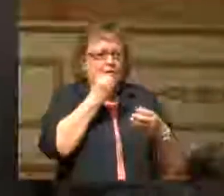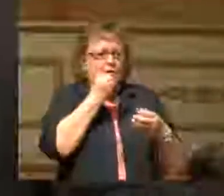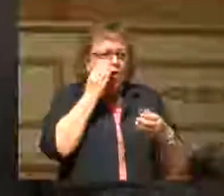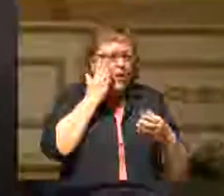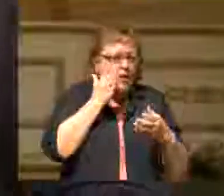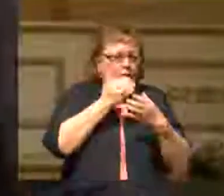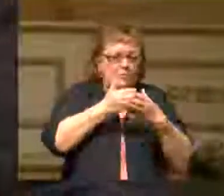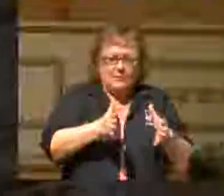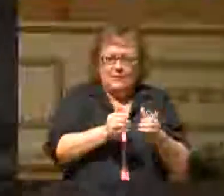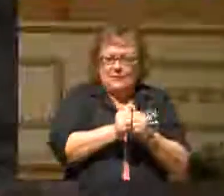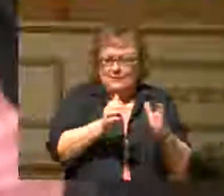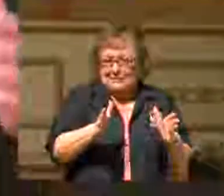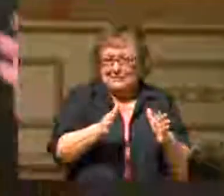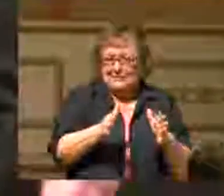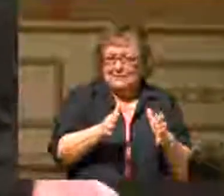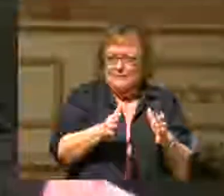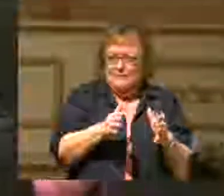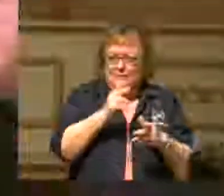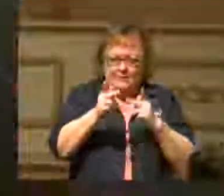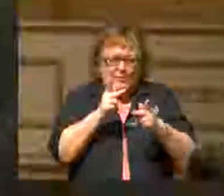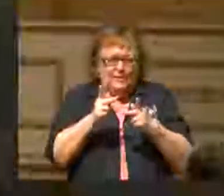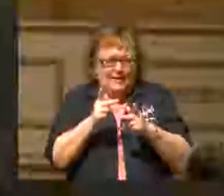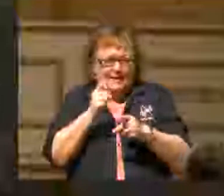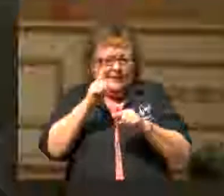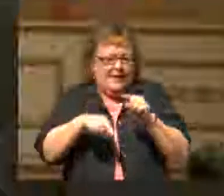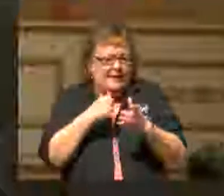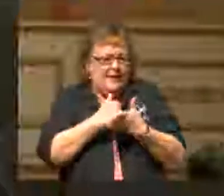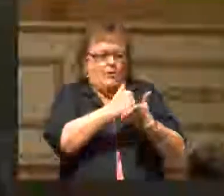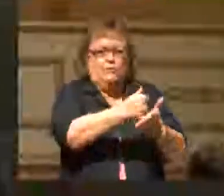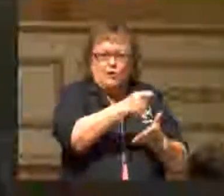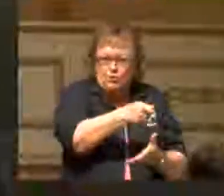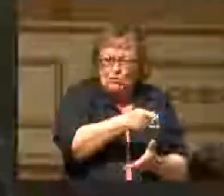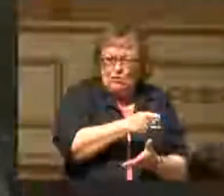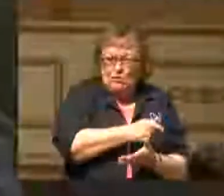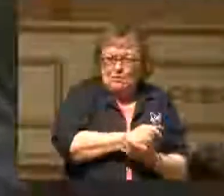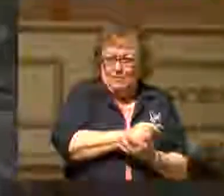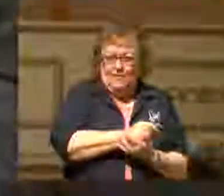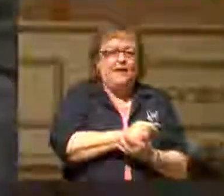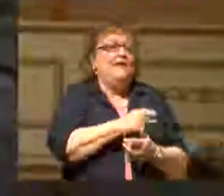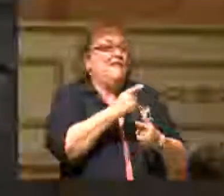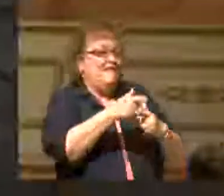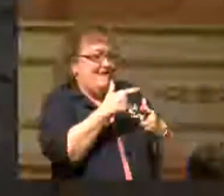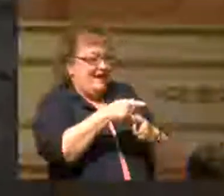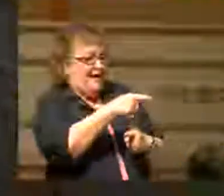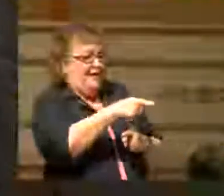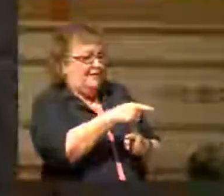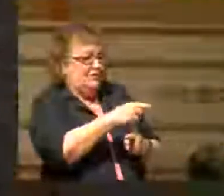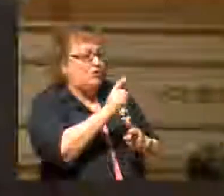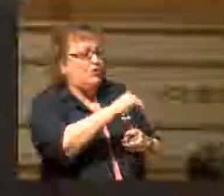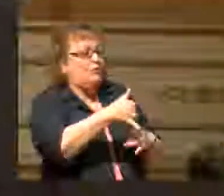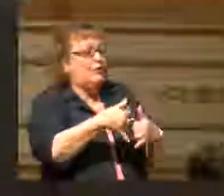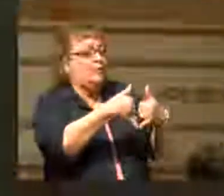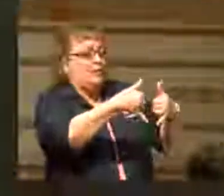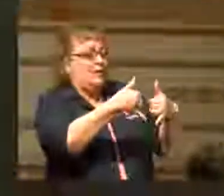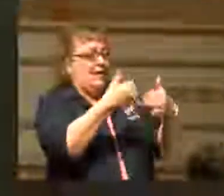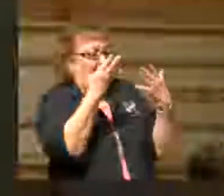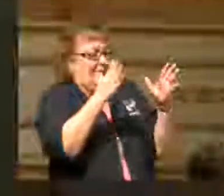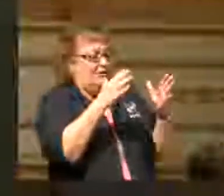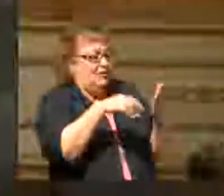Invite those who cannot be a help back to you. He said, then your reward will come at the resurrection.